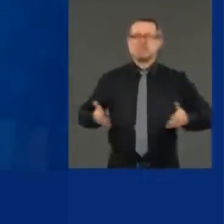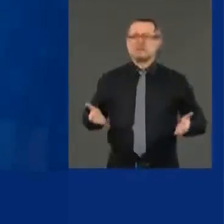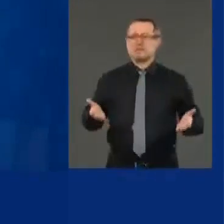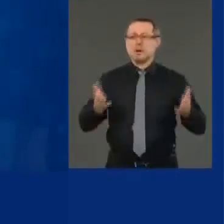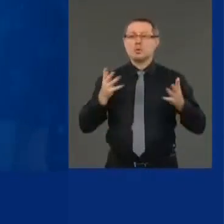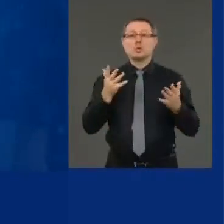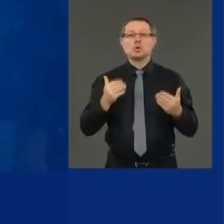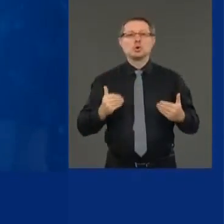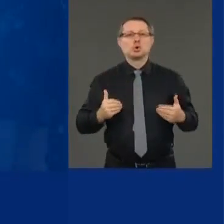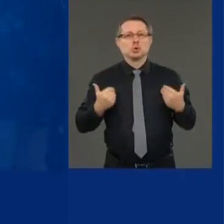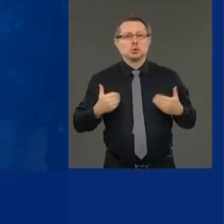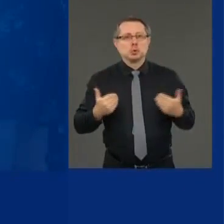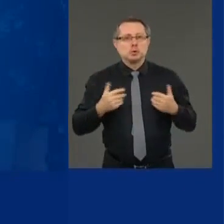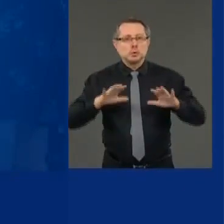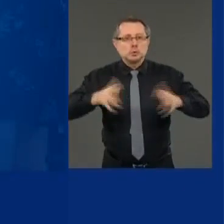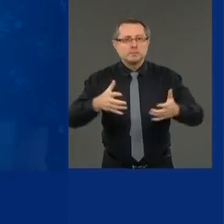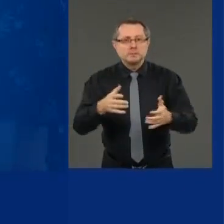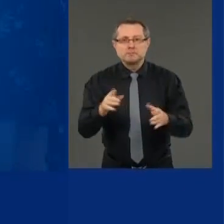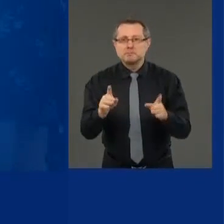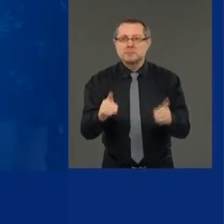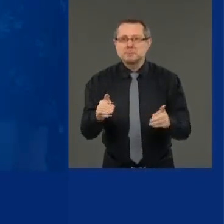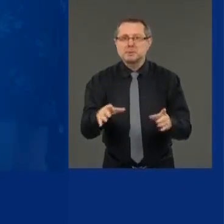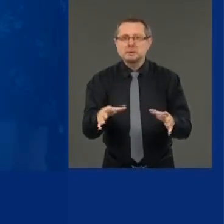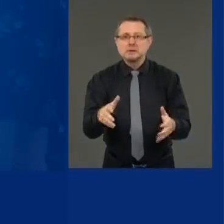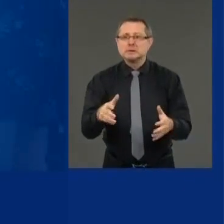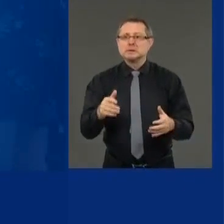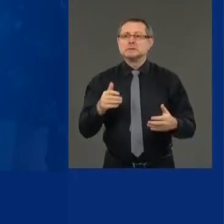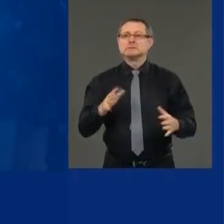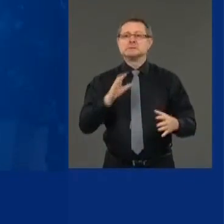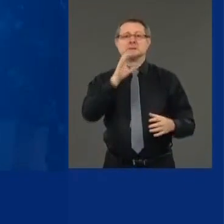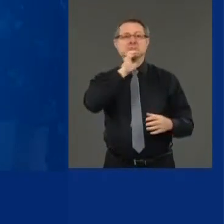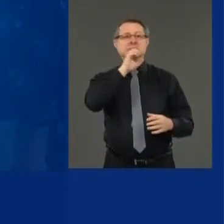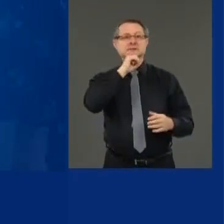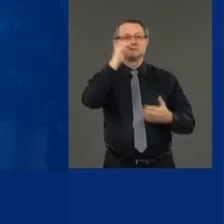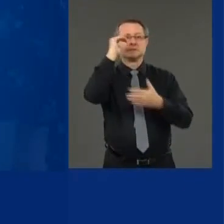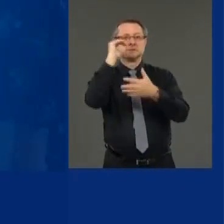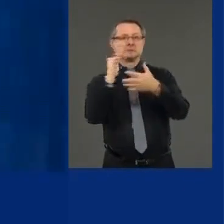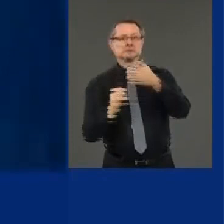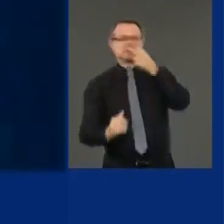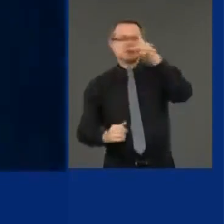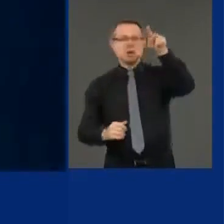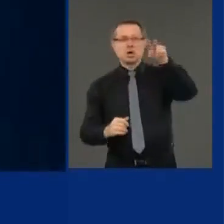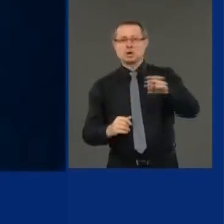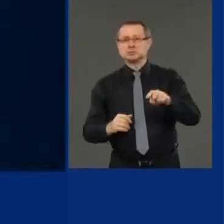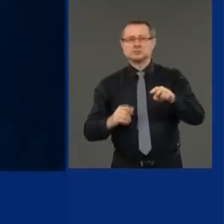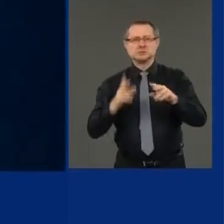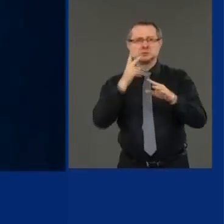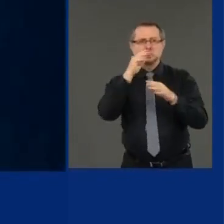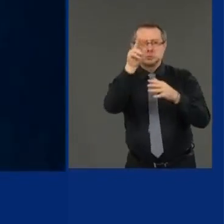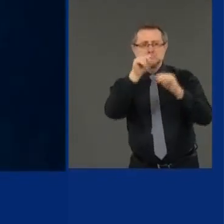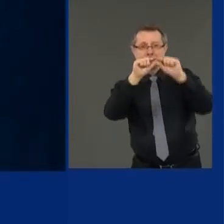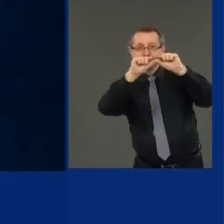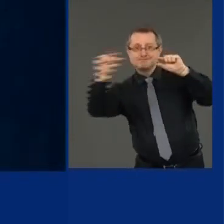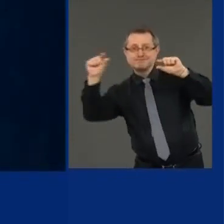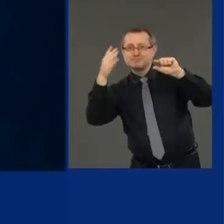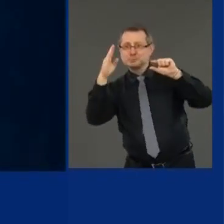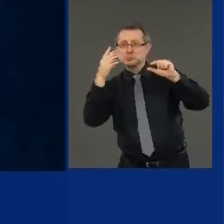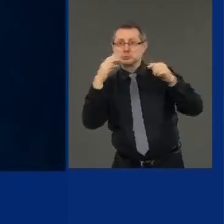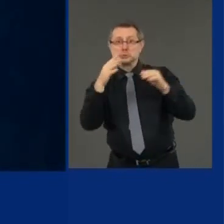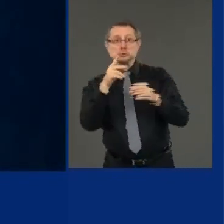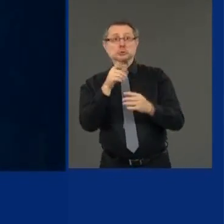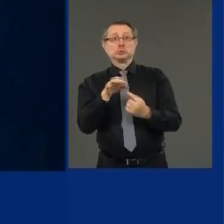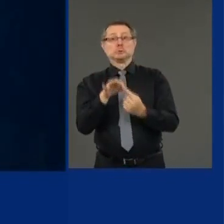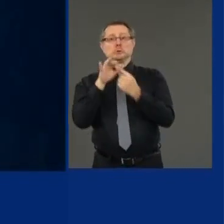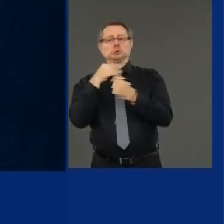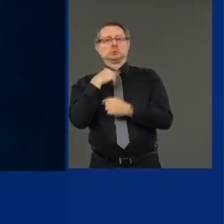people. Uh, you look at the age brackets. It's basically flat or down except for one group, 21 to